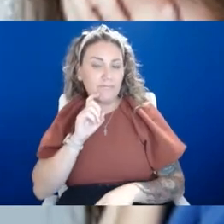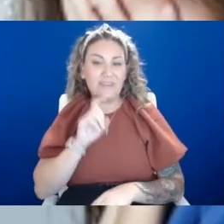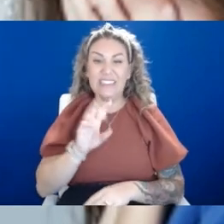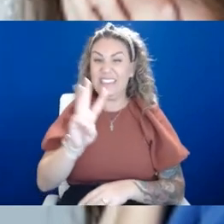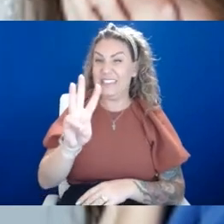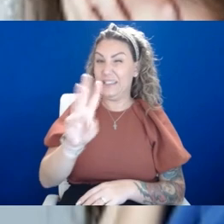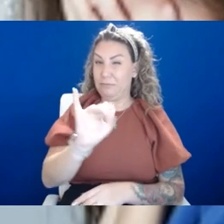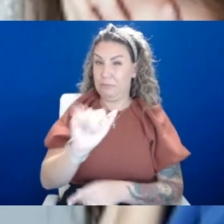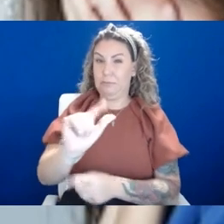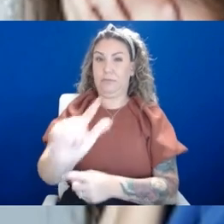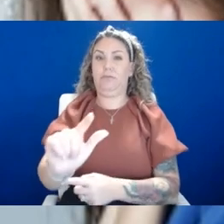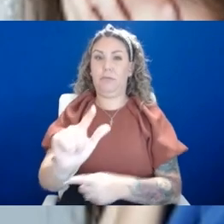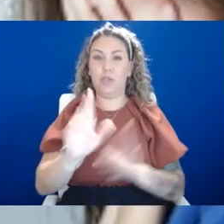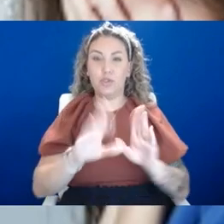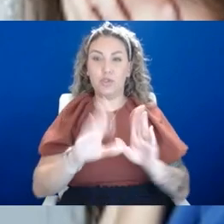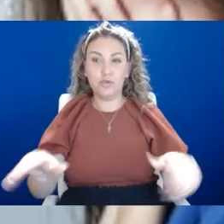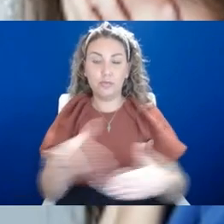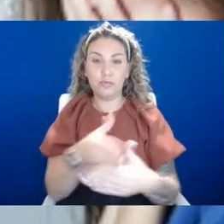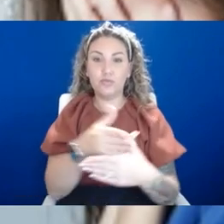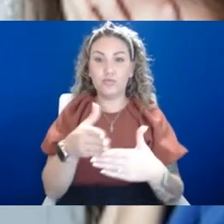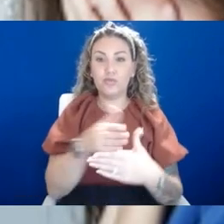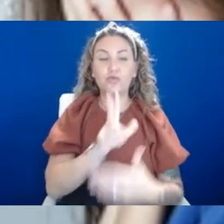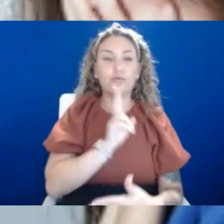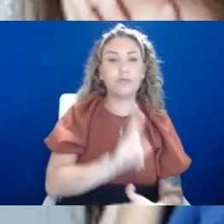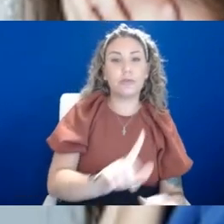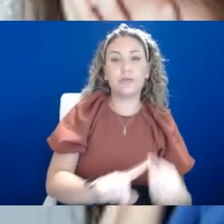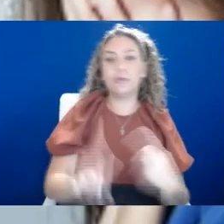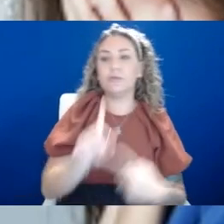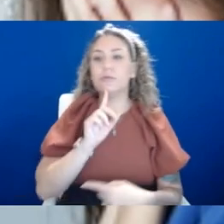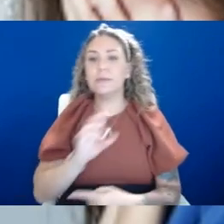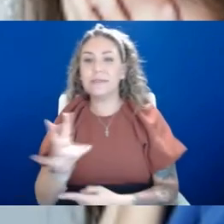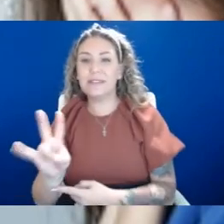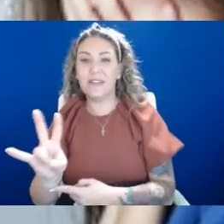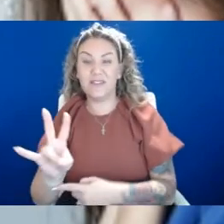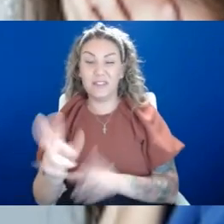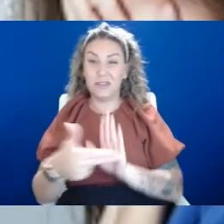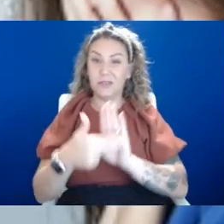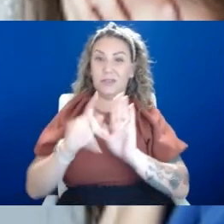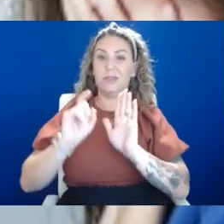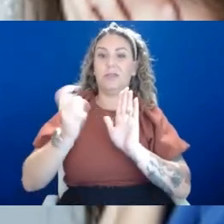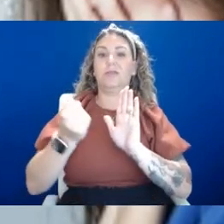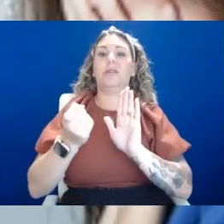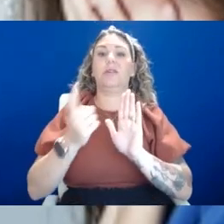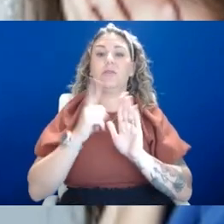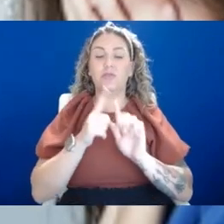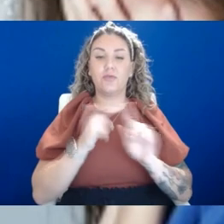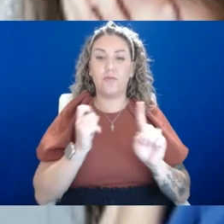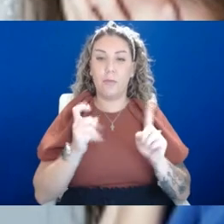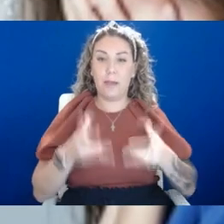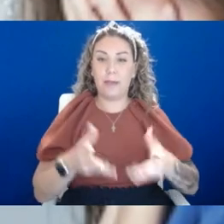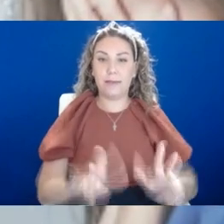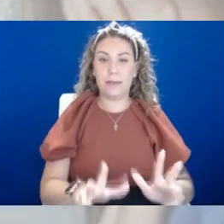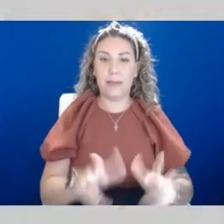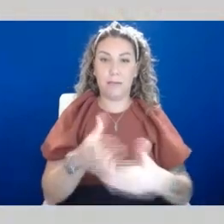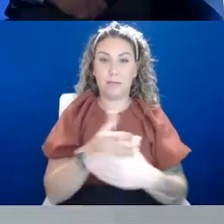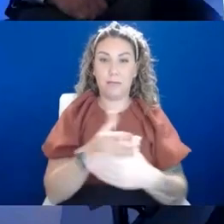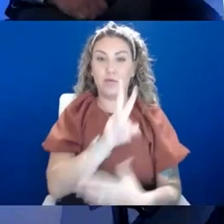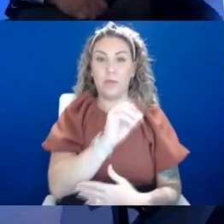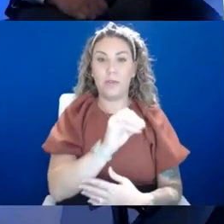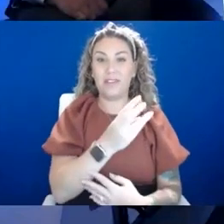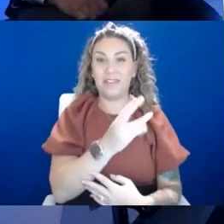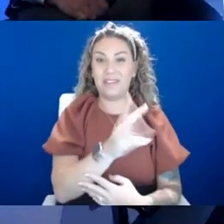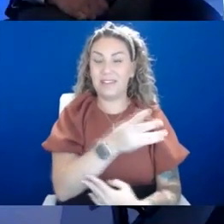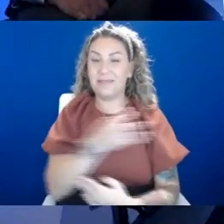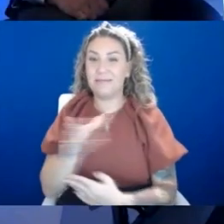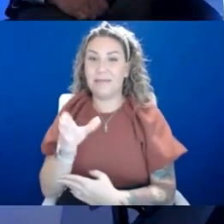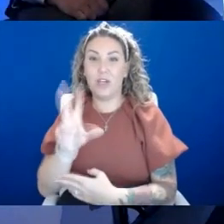3 and 17 years old were diagnosed with anxiety between 2016 and 2019, just three years. So,